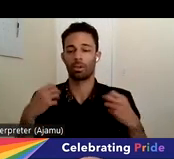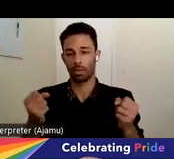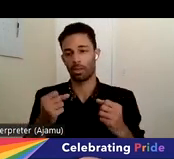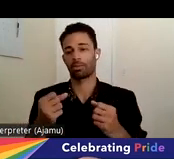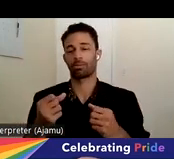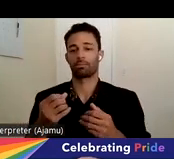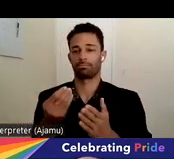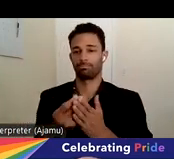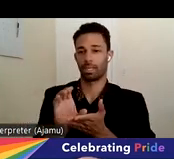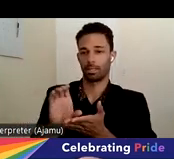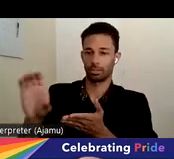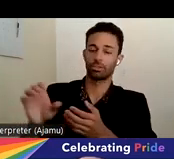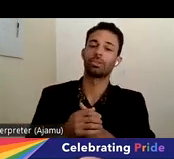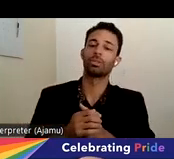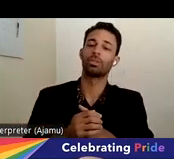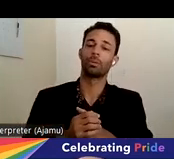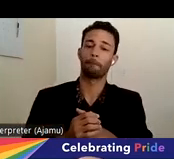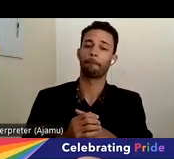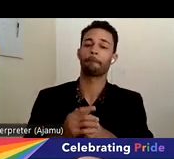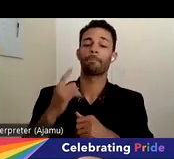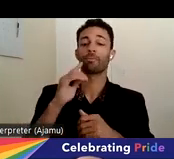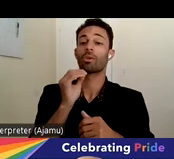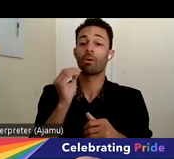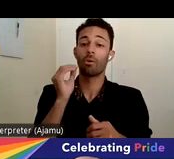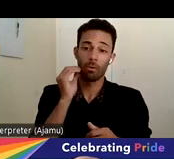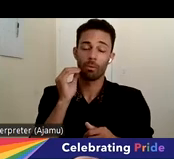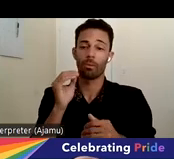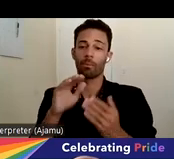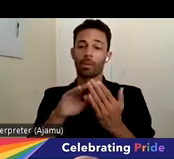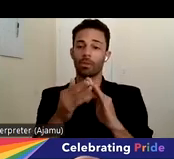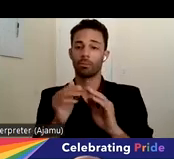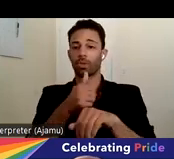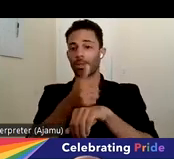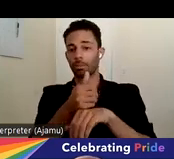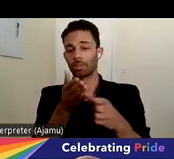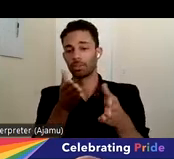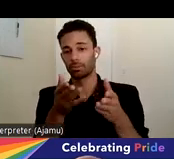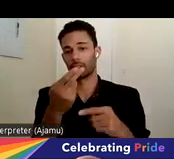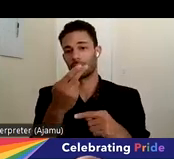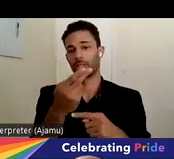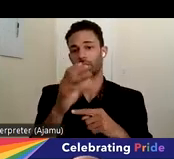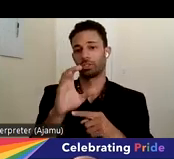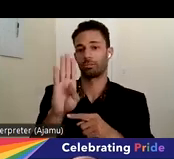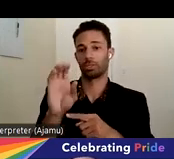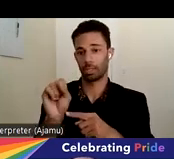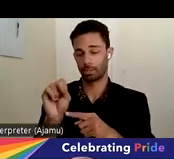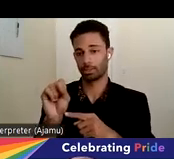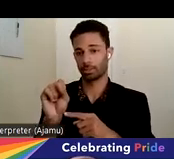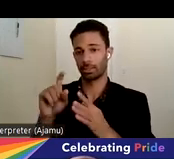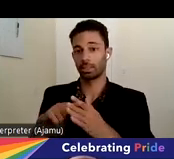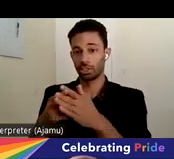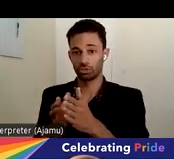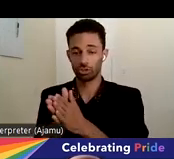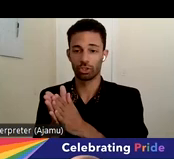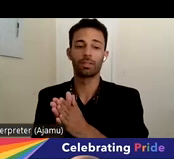deadline on the home and community-based services, the HCBS initiatives that are scattered